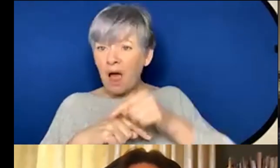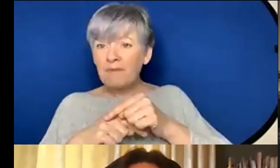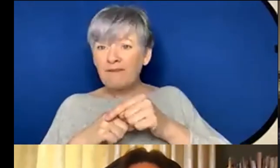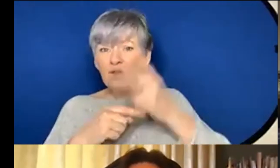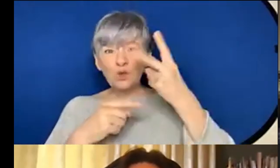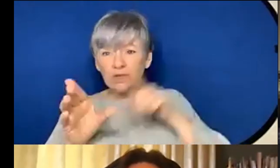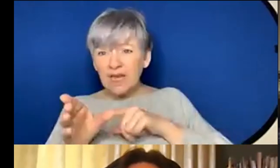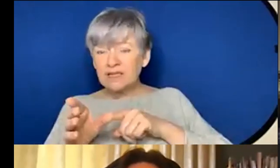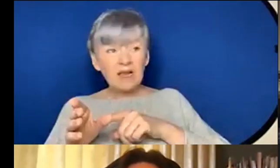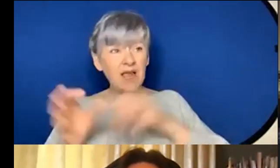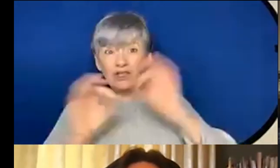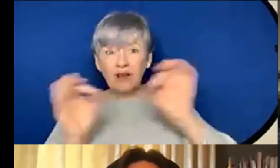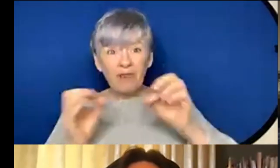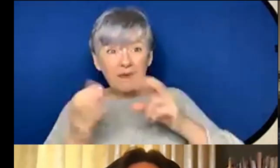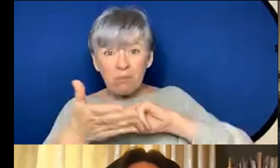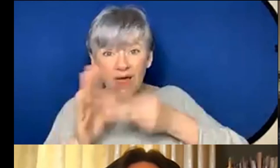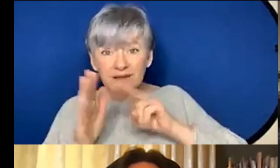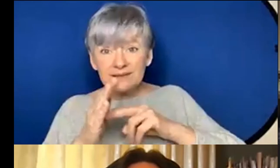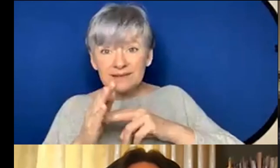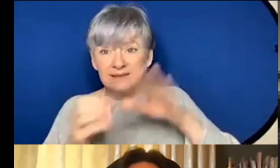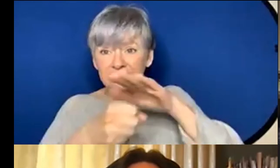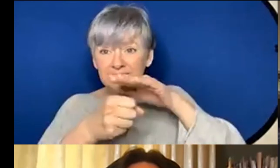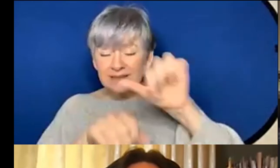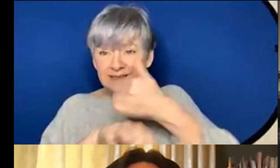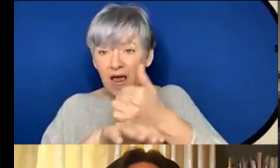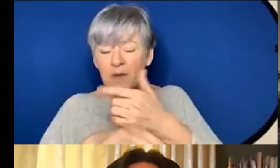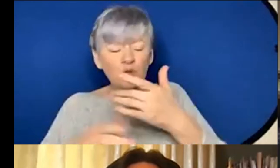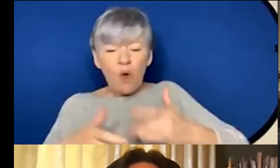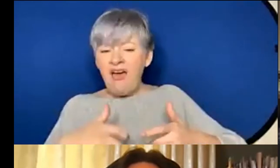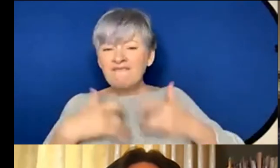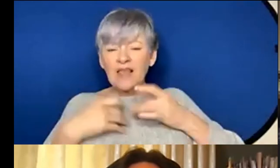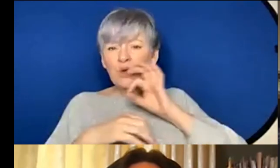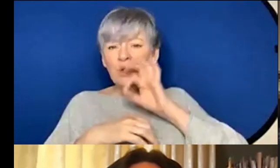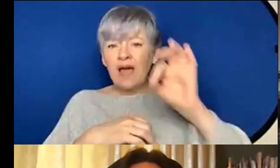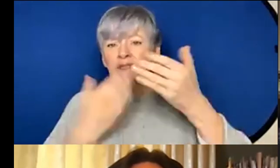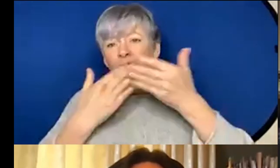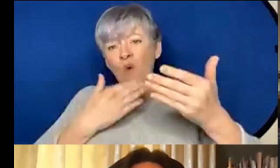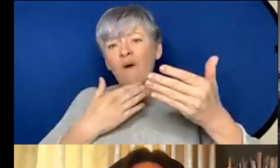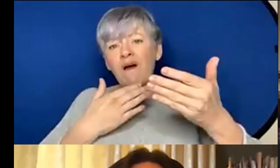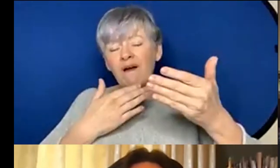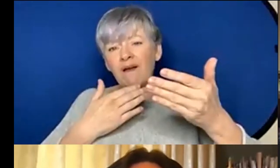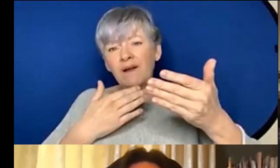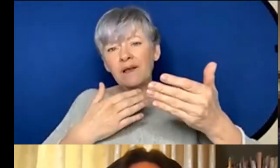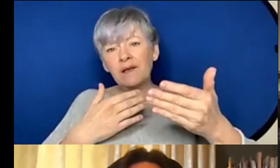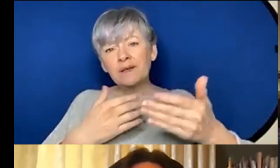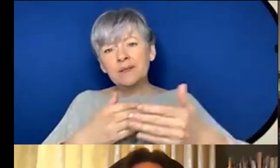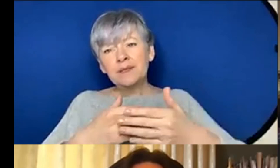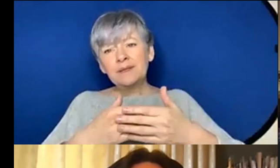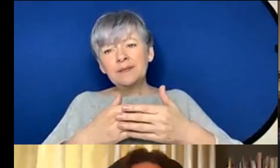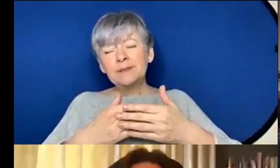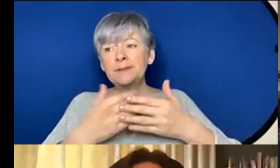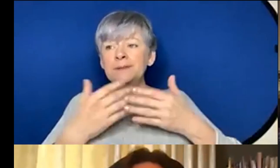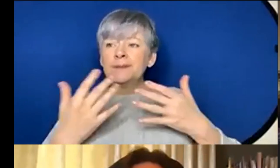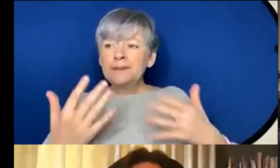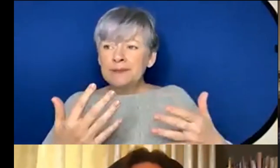place is there nothing um so it didn't feel like I could actually ask for anything else um other than